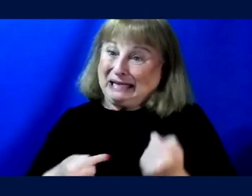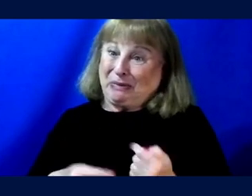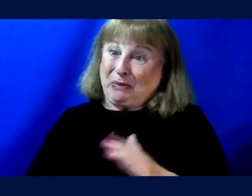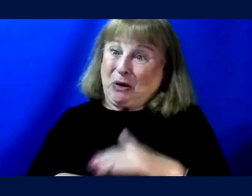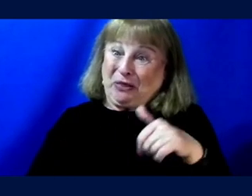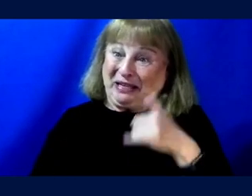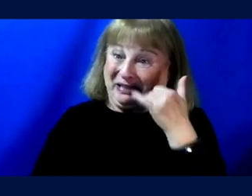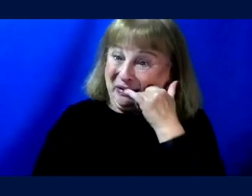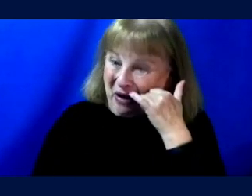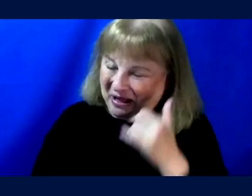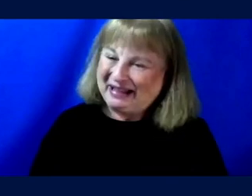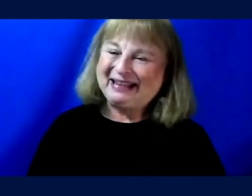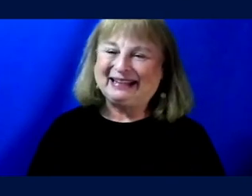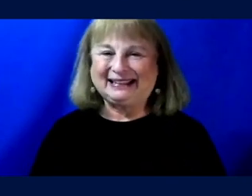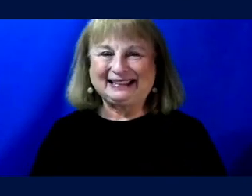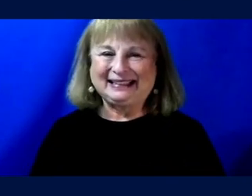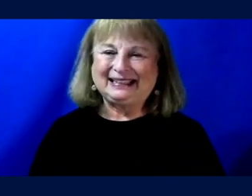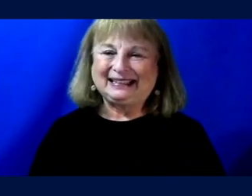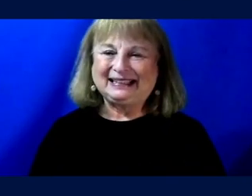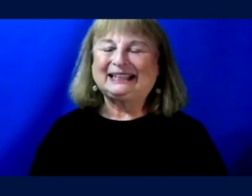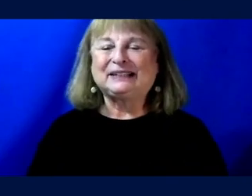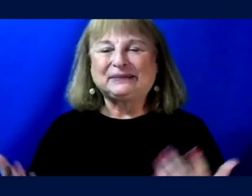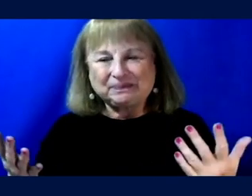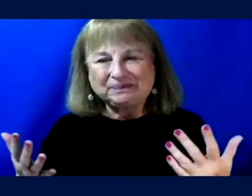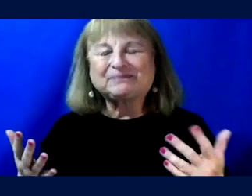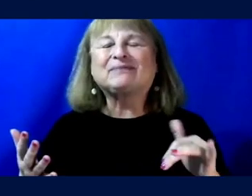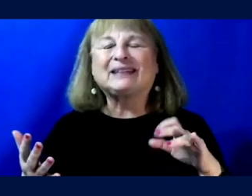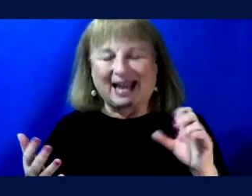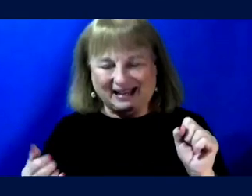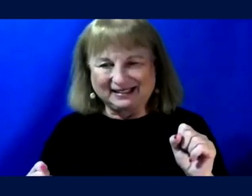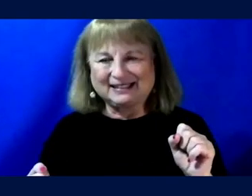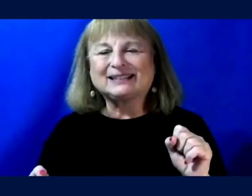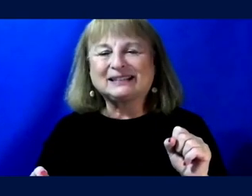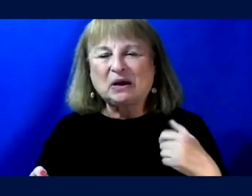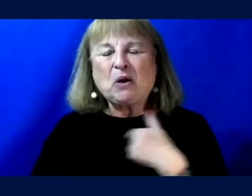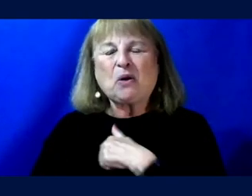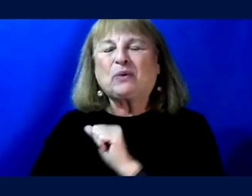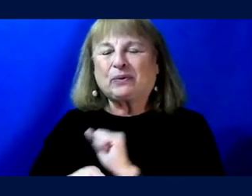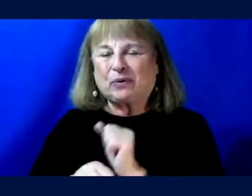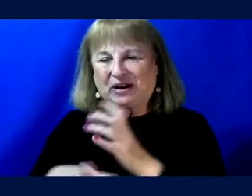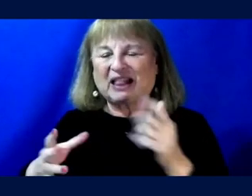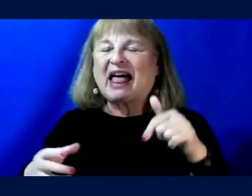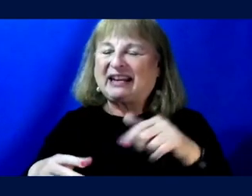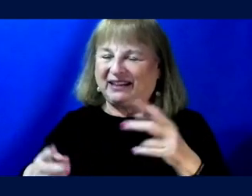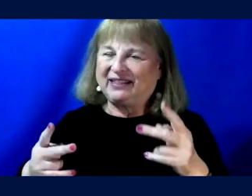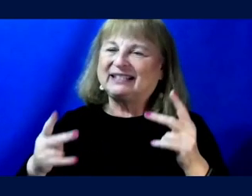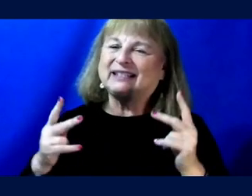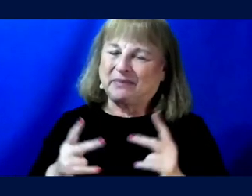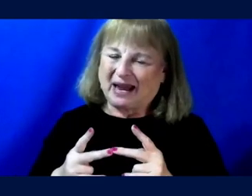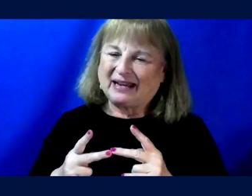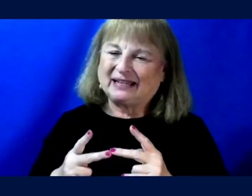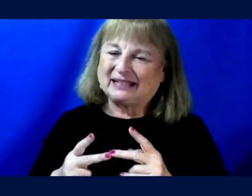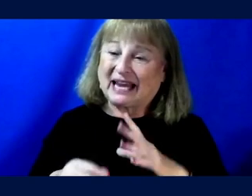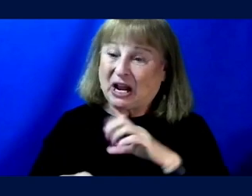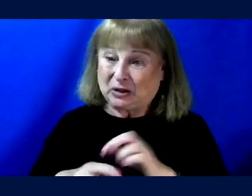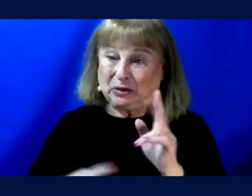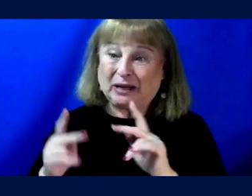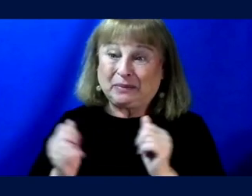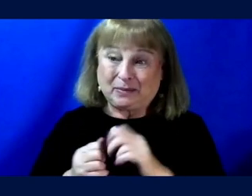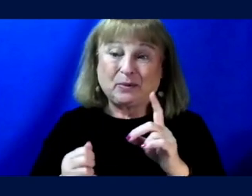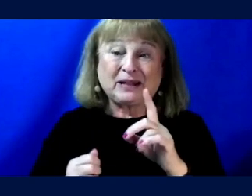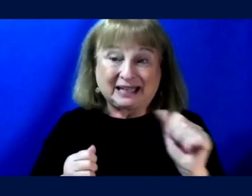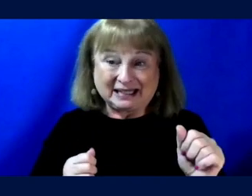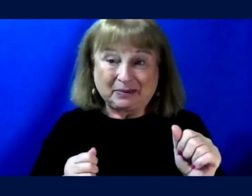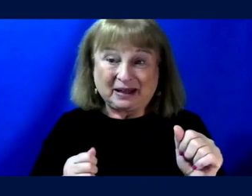this call. Um, so yeah, um, we work a lot in the space of including people with disabilities